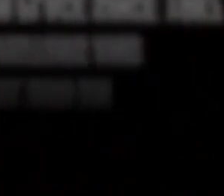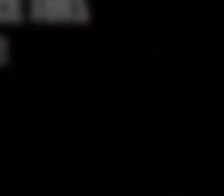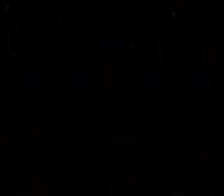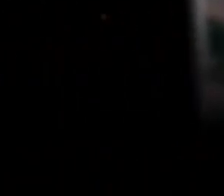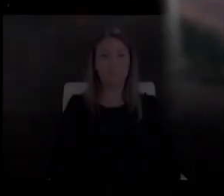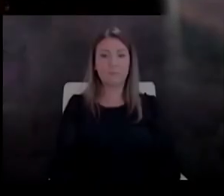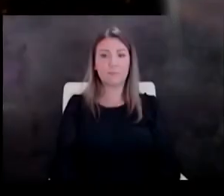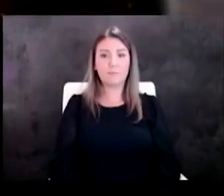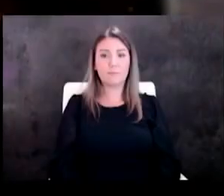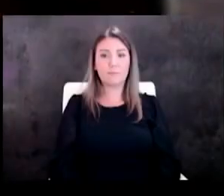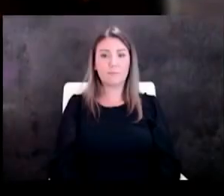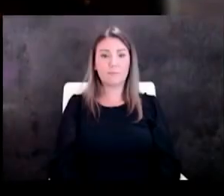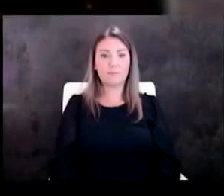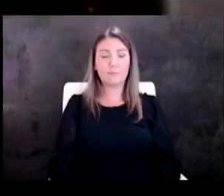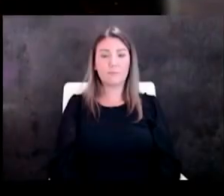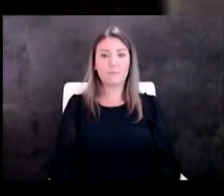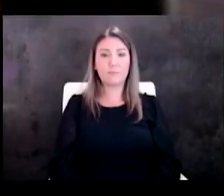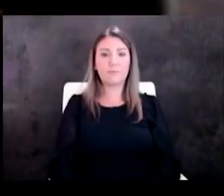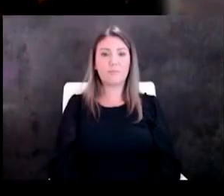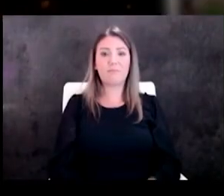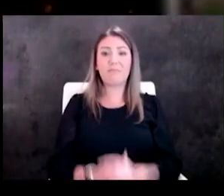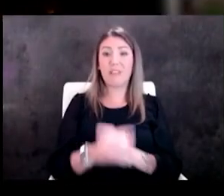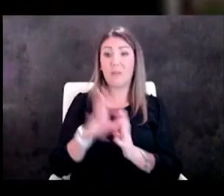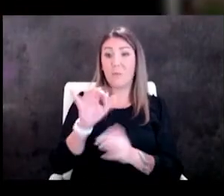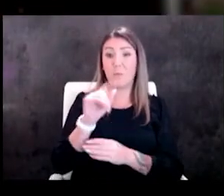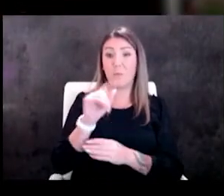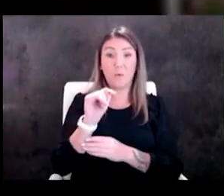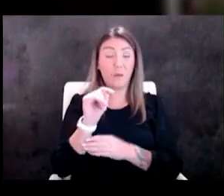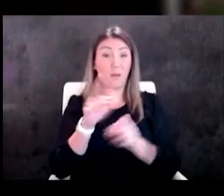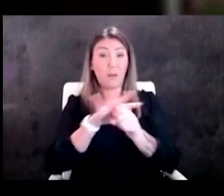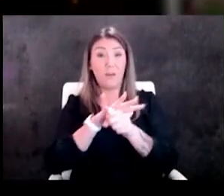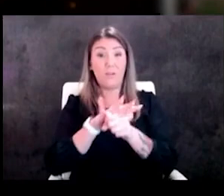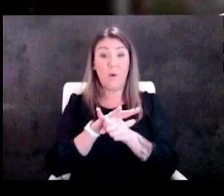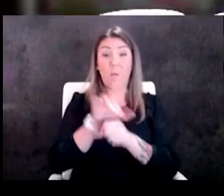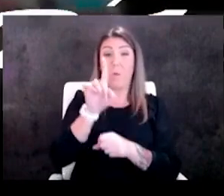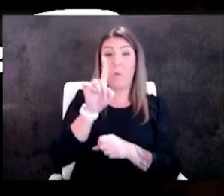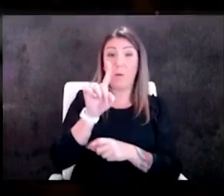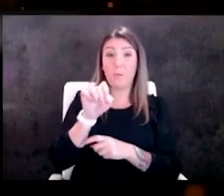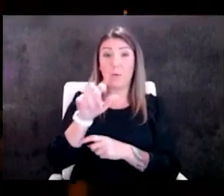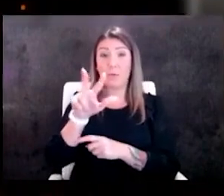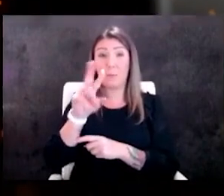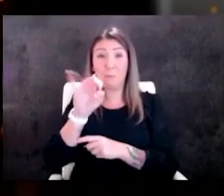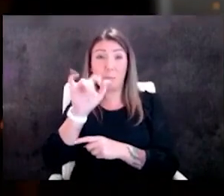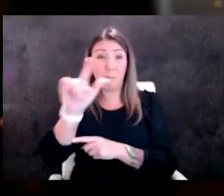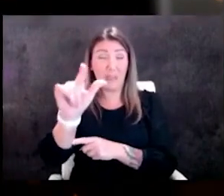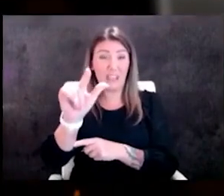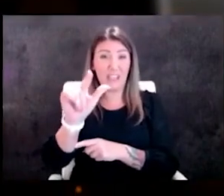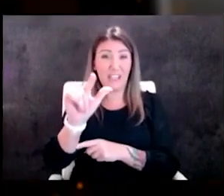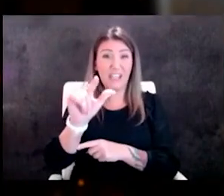The quilt would cover more than 1.3 million square feet. The